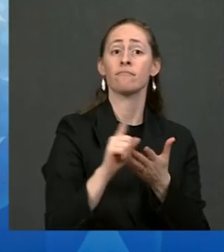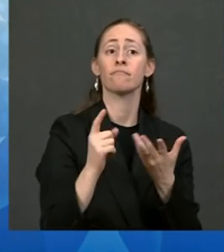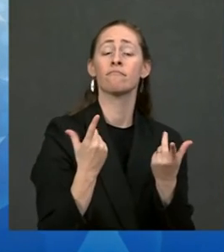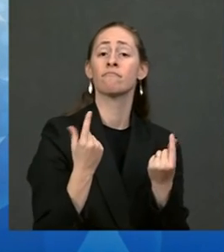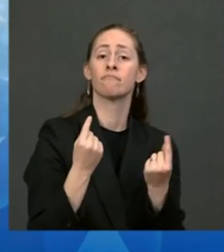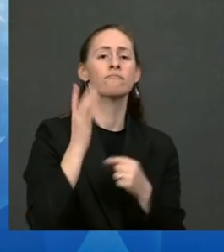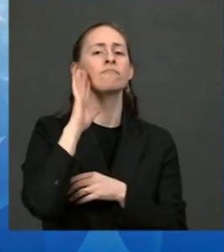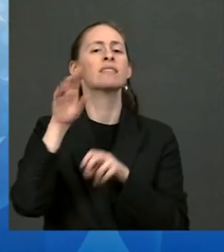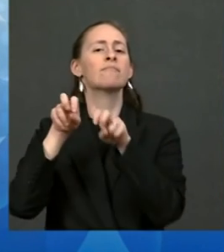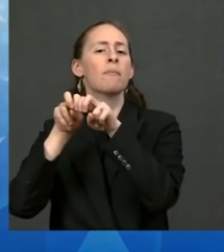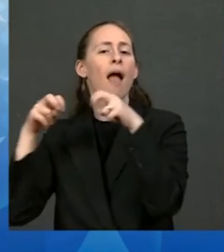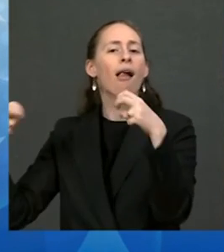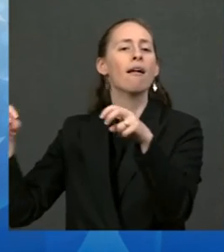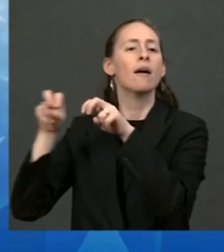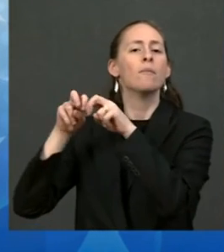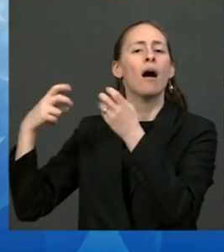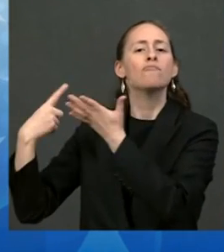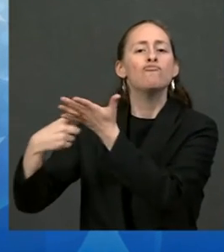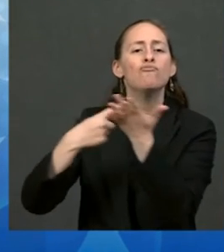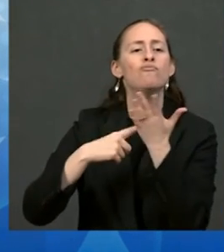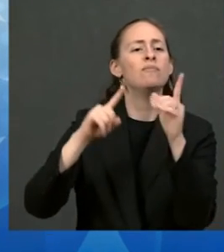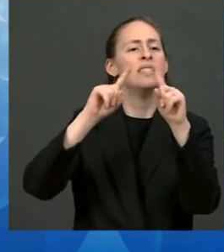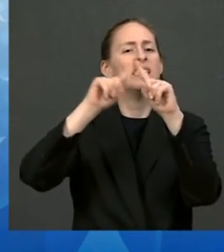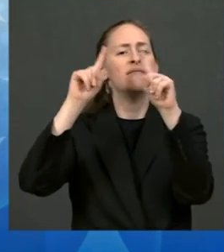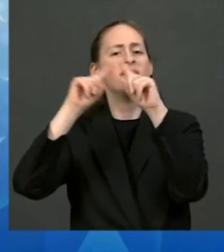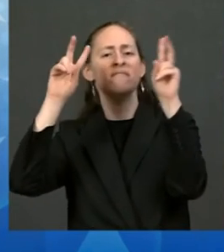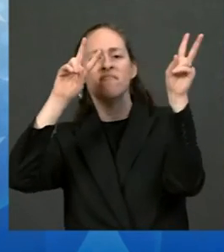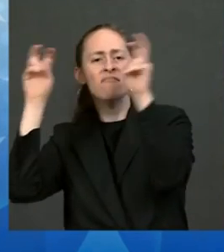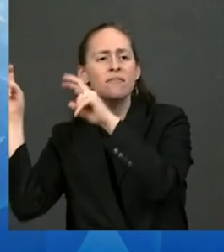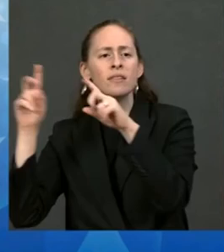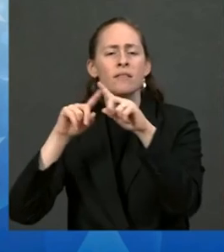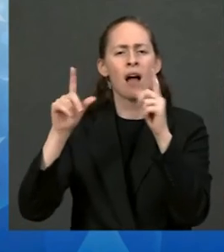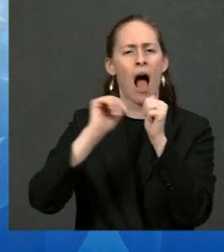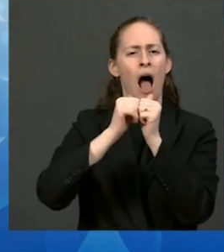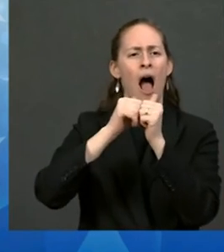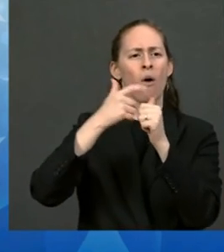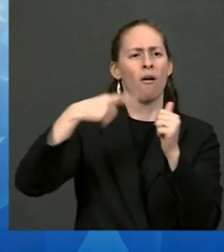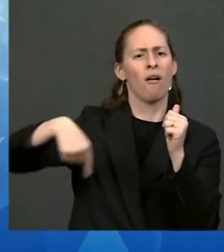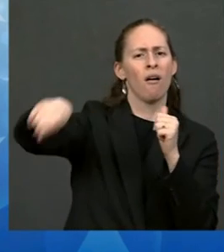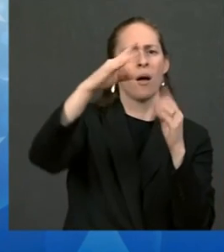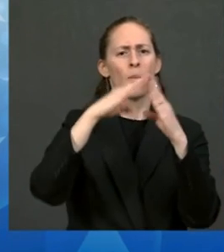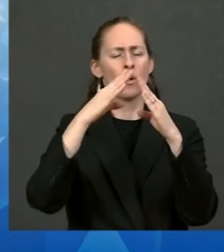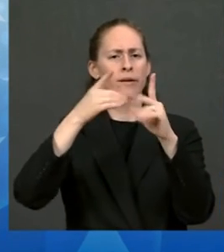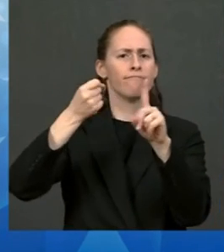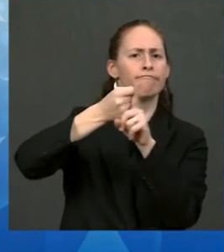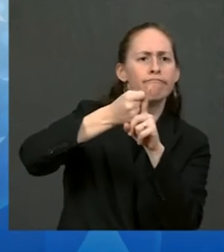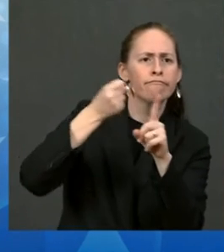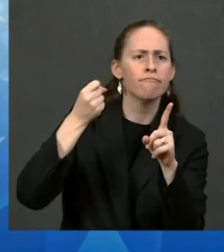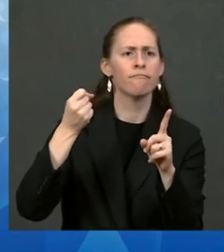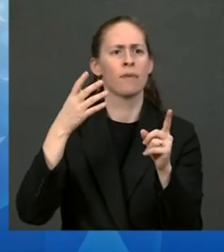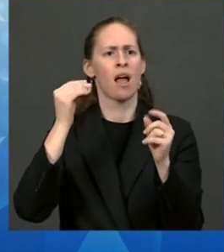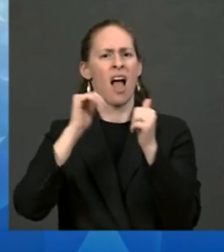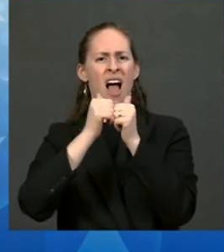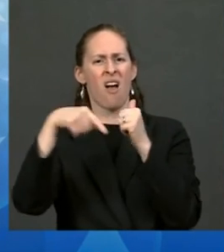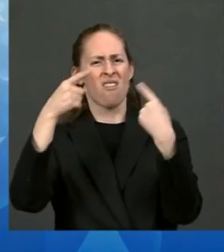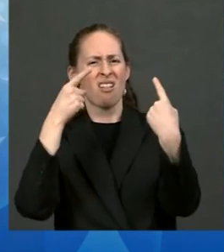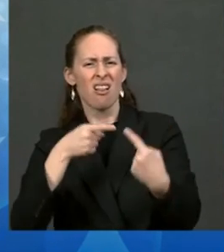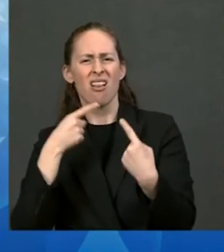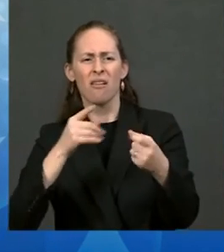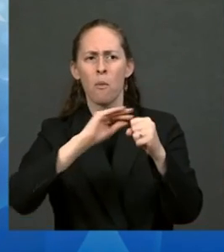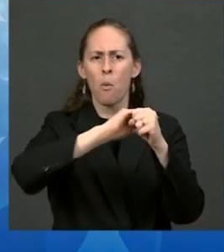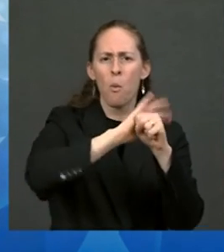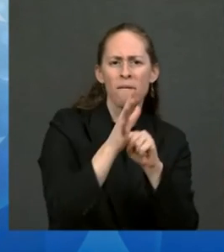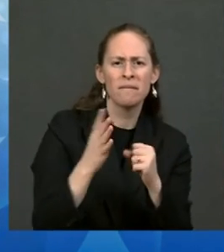topics that impact Indigenous communities, including combating COVID-19, Native American education